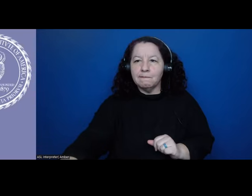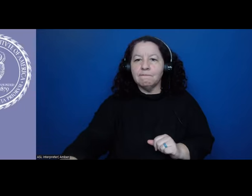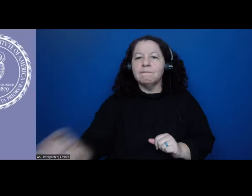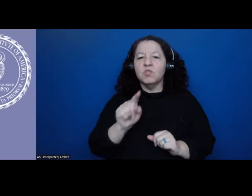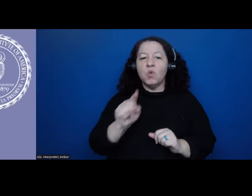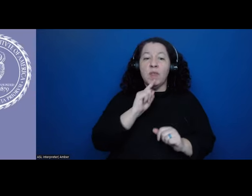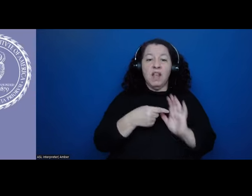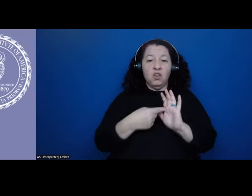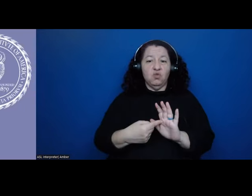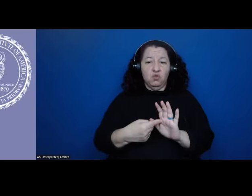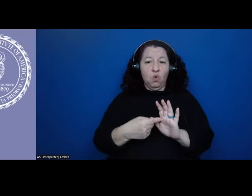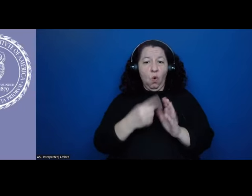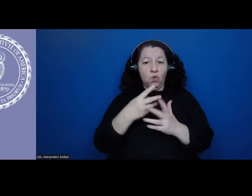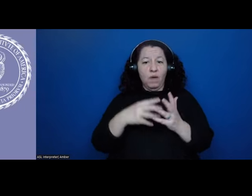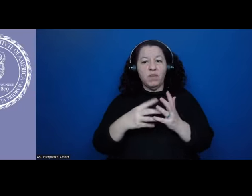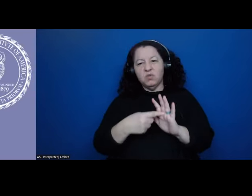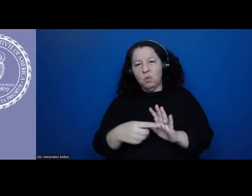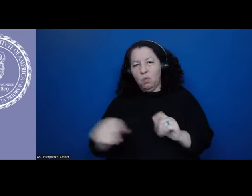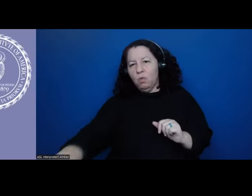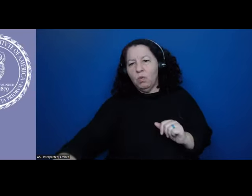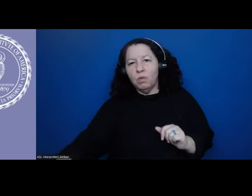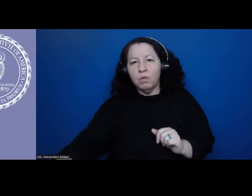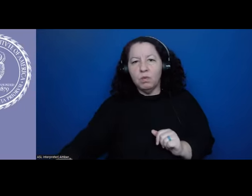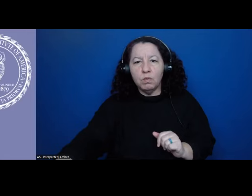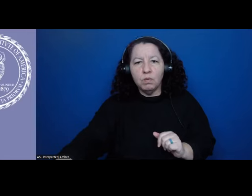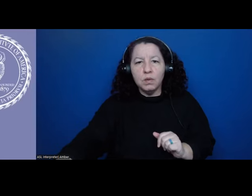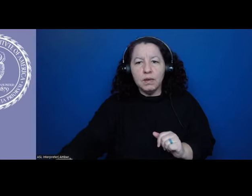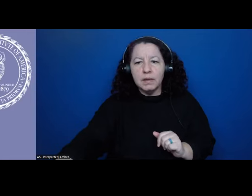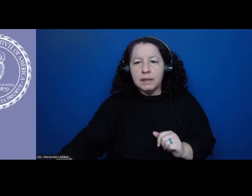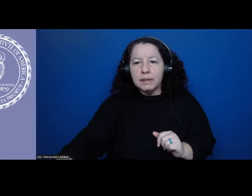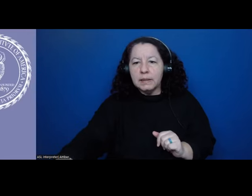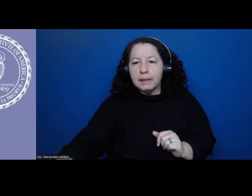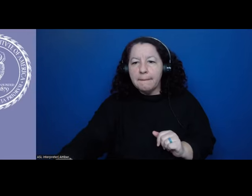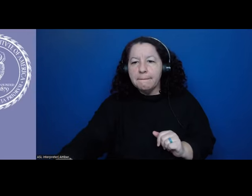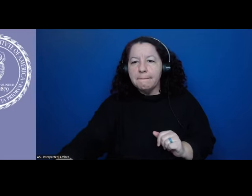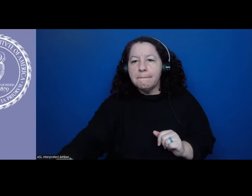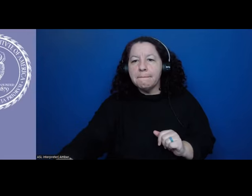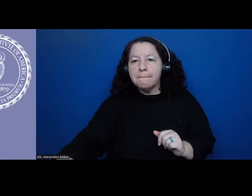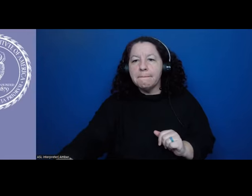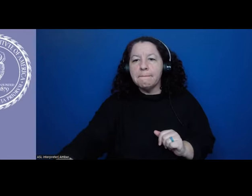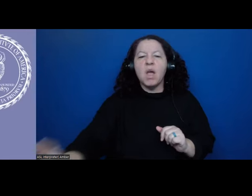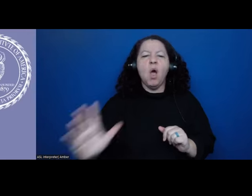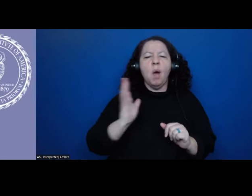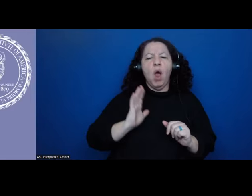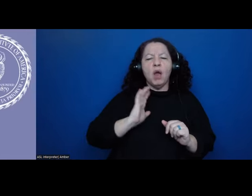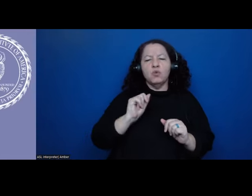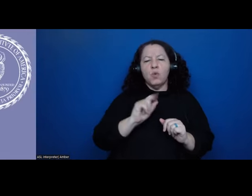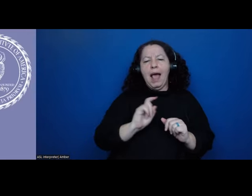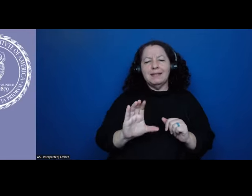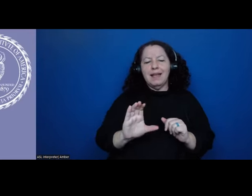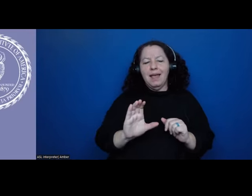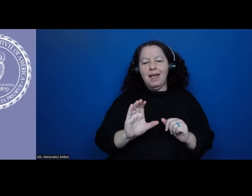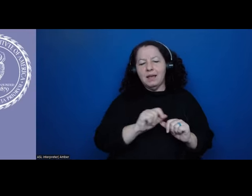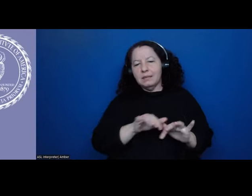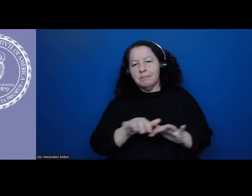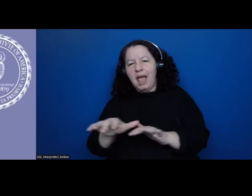Um, and, uh, it, prior to Aztec expansion eastward out of the basin of Mexico, there